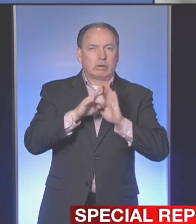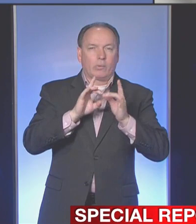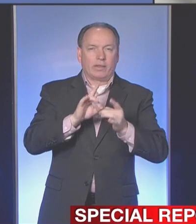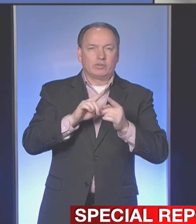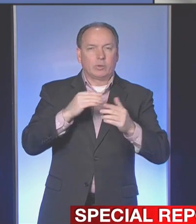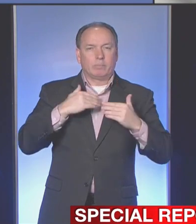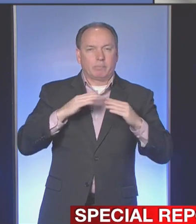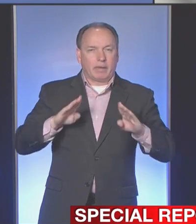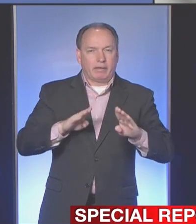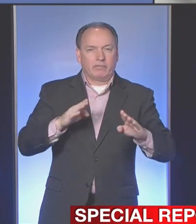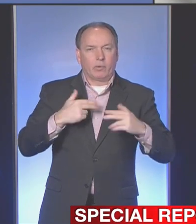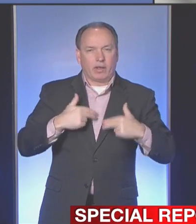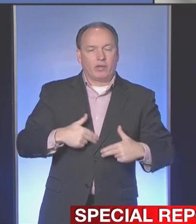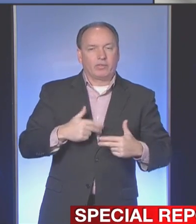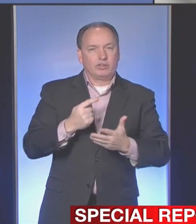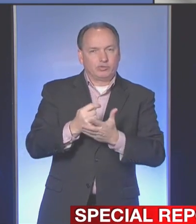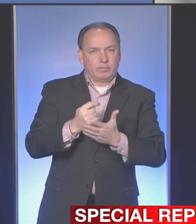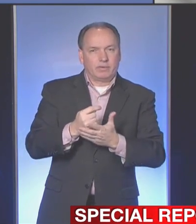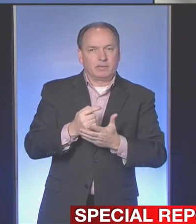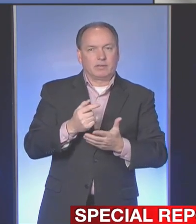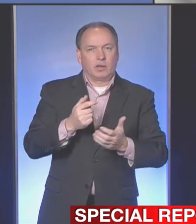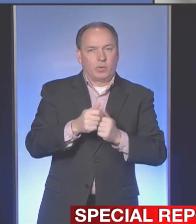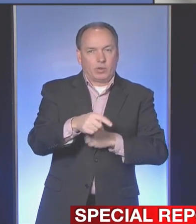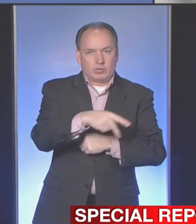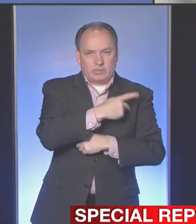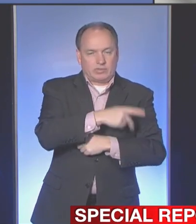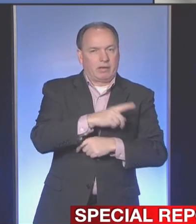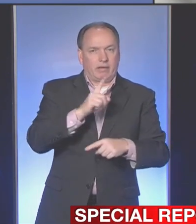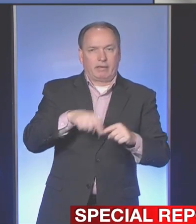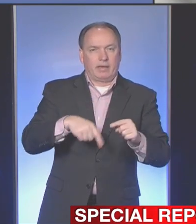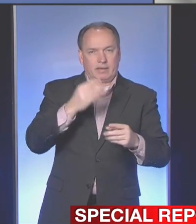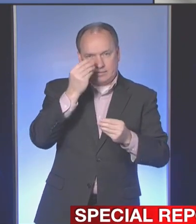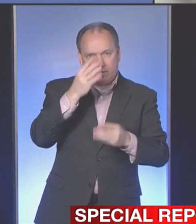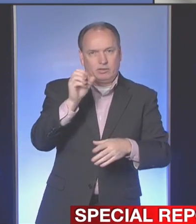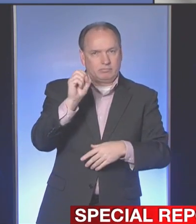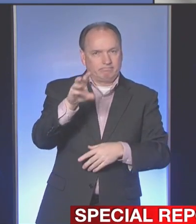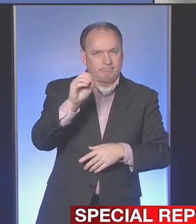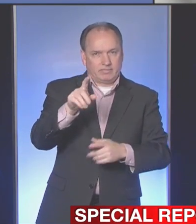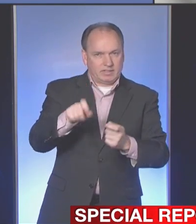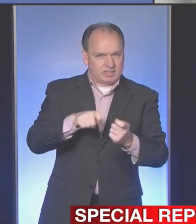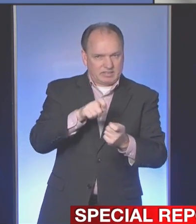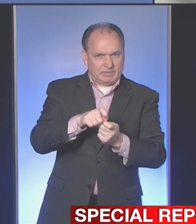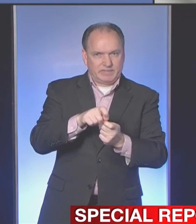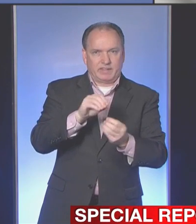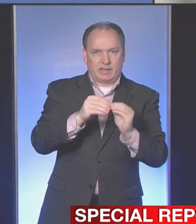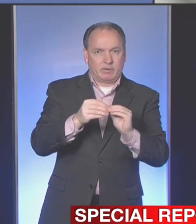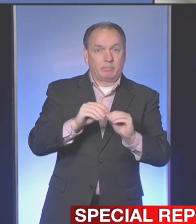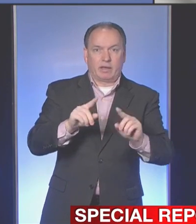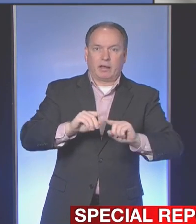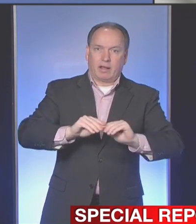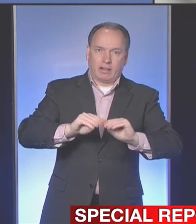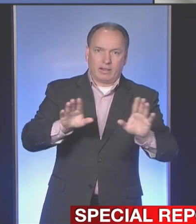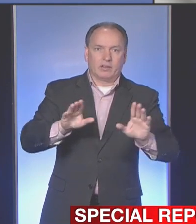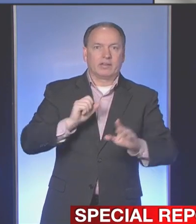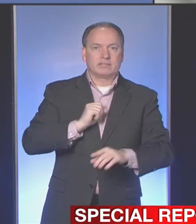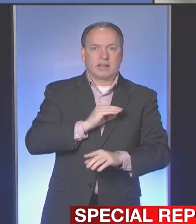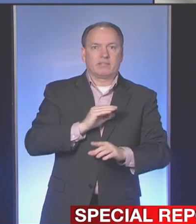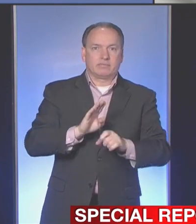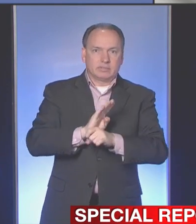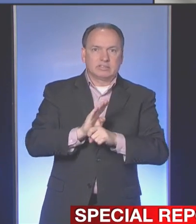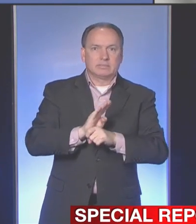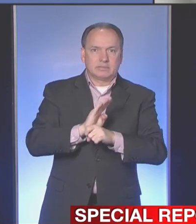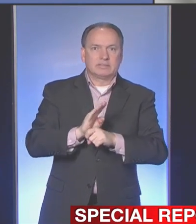treatment of behavioral health patients. I cannot give you an absolute number but clearly the staff has been busy